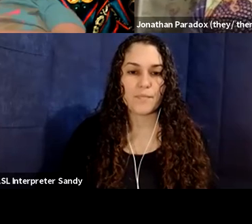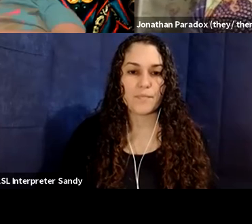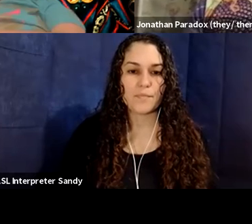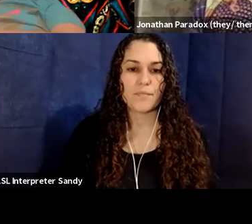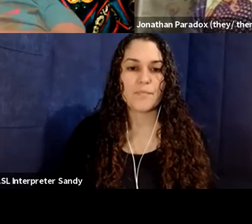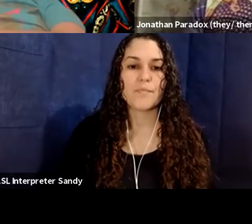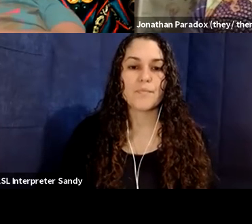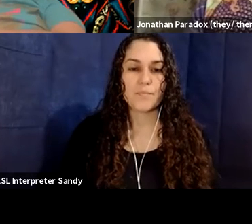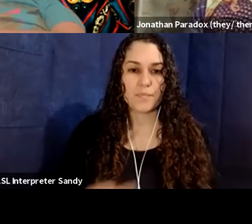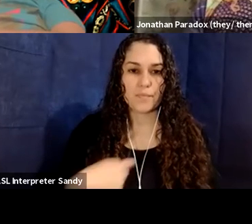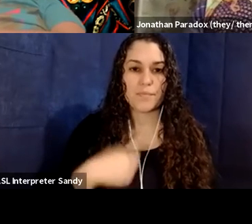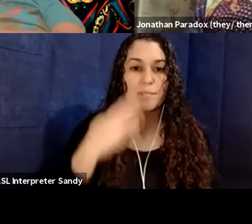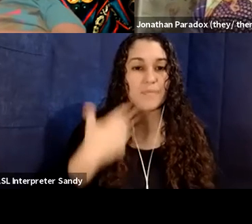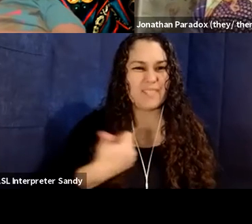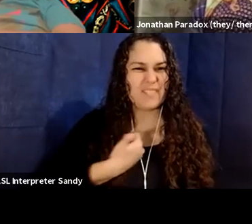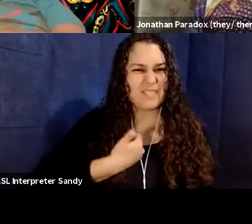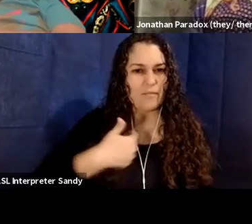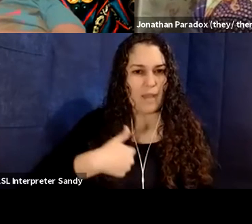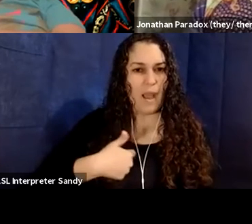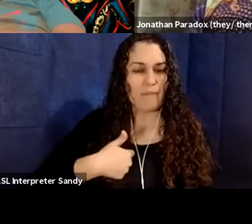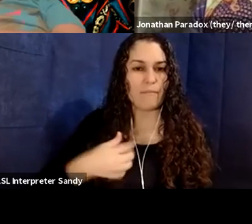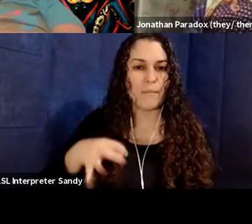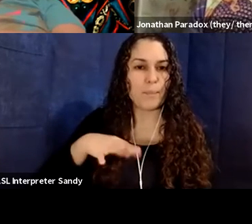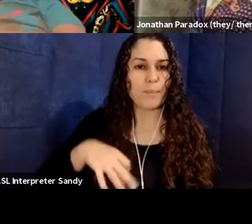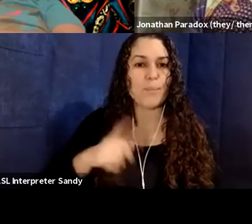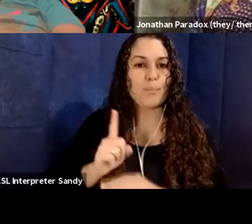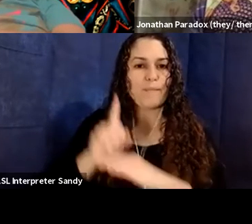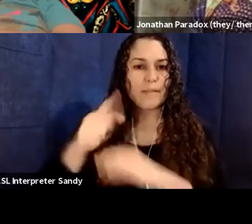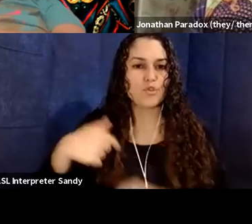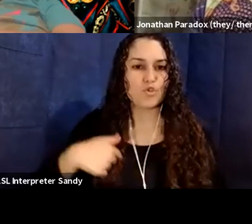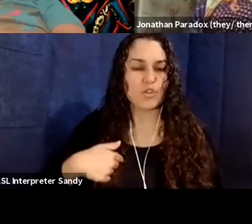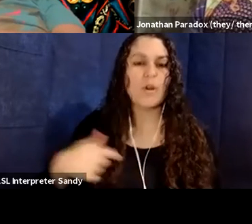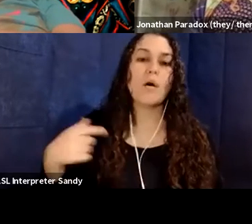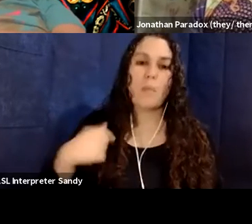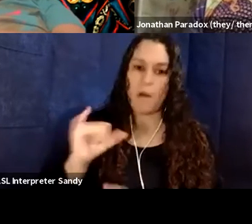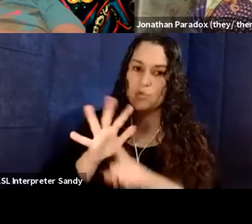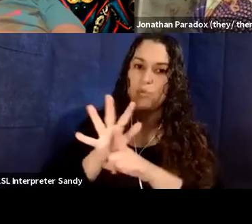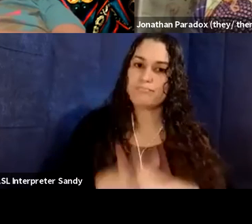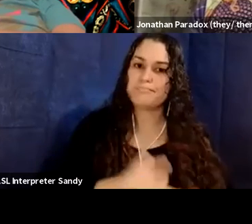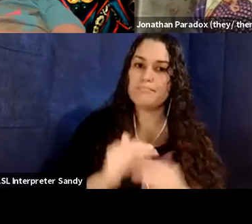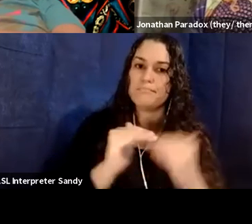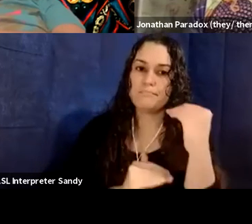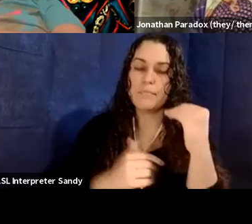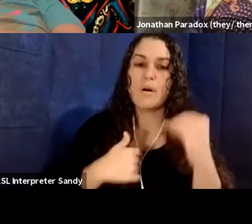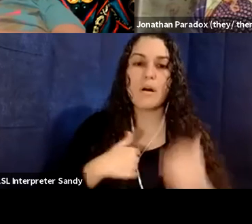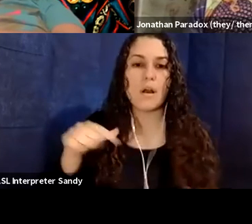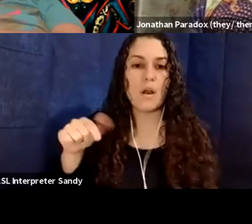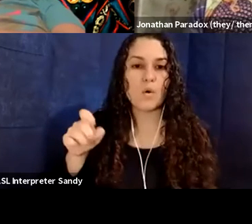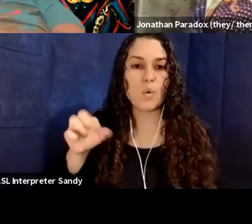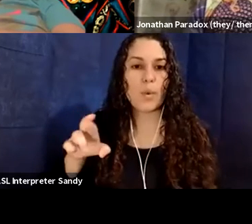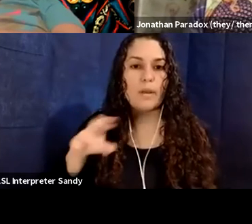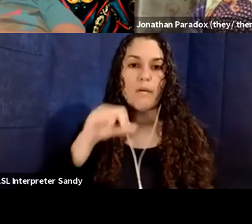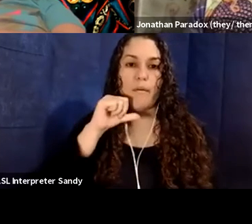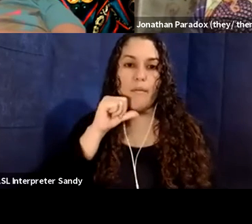other historically marginalized identities such as by being queer, um, non-conforming, a